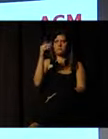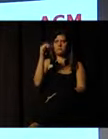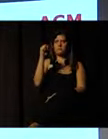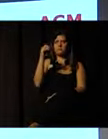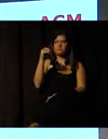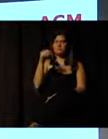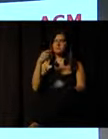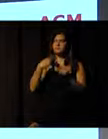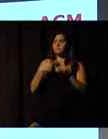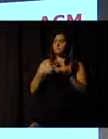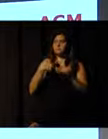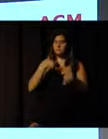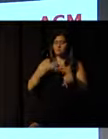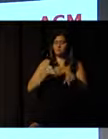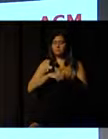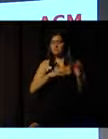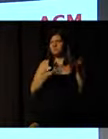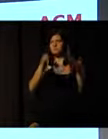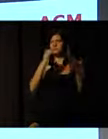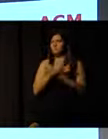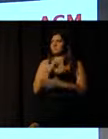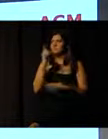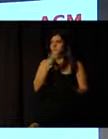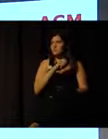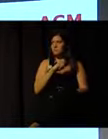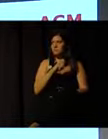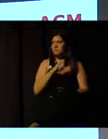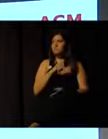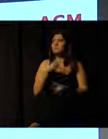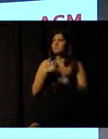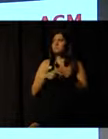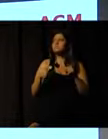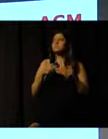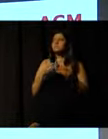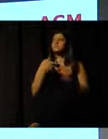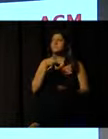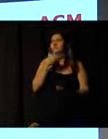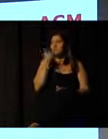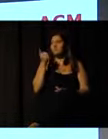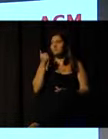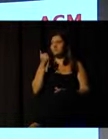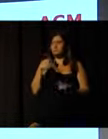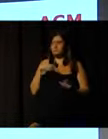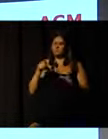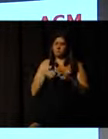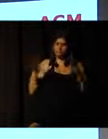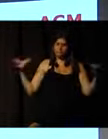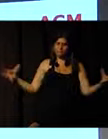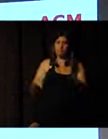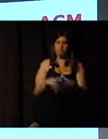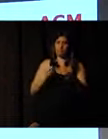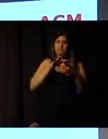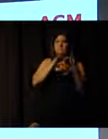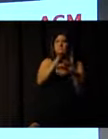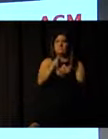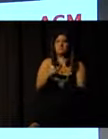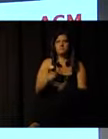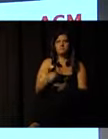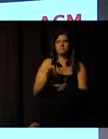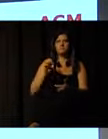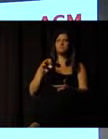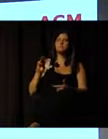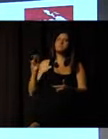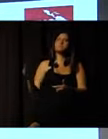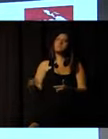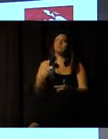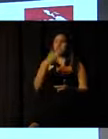each moment that our institution went through, creating situations in which